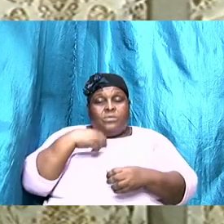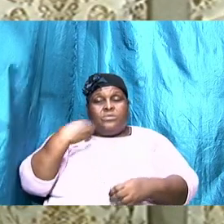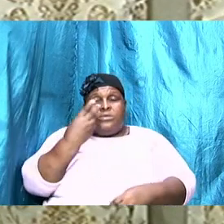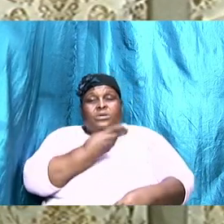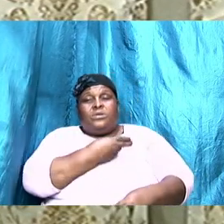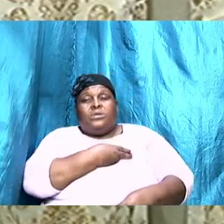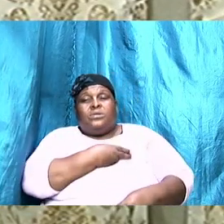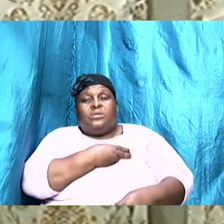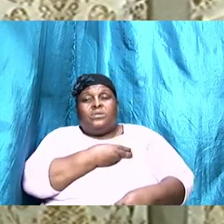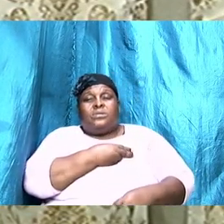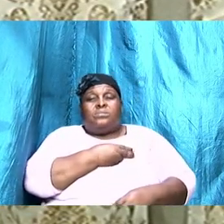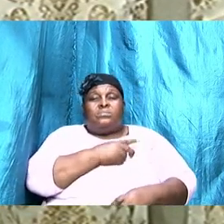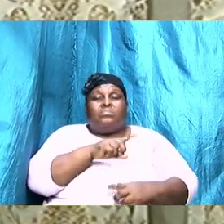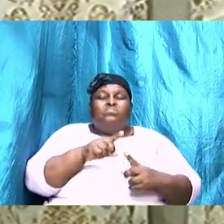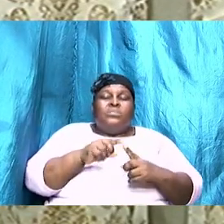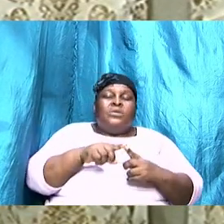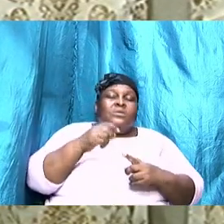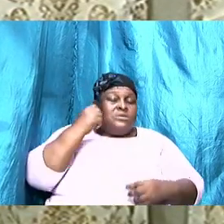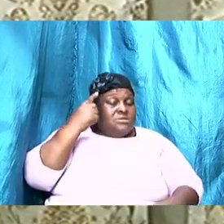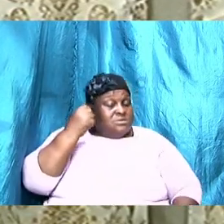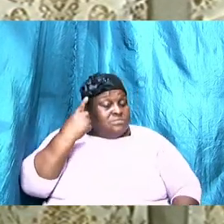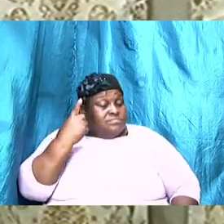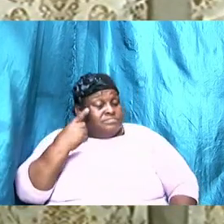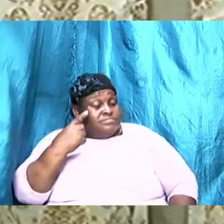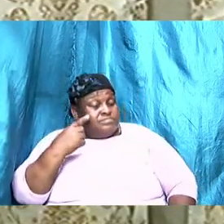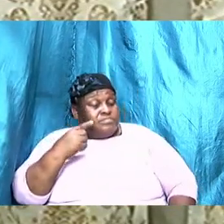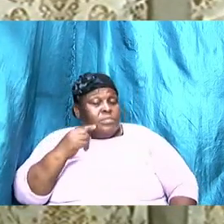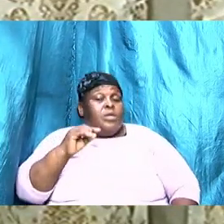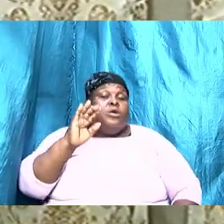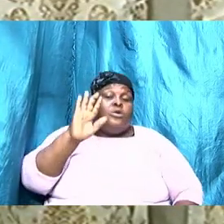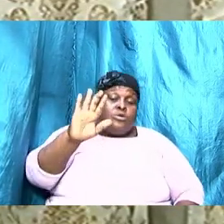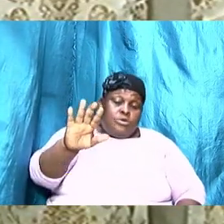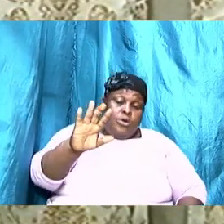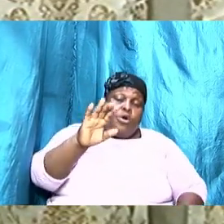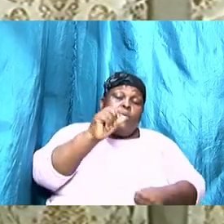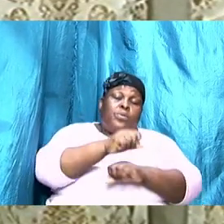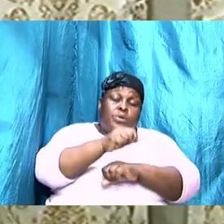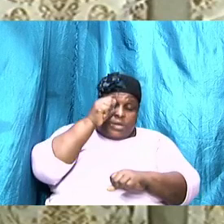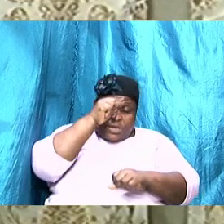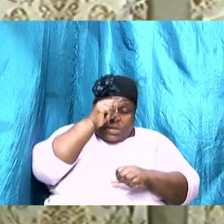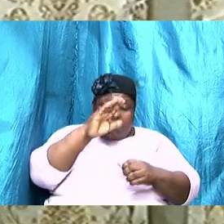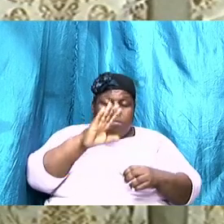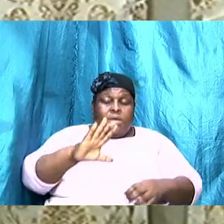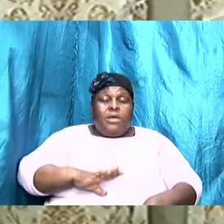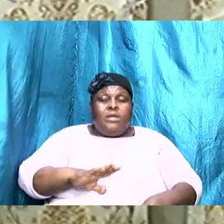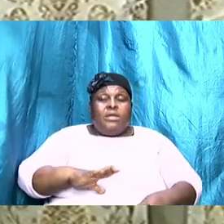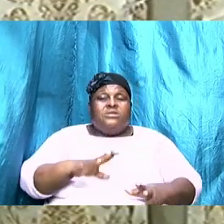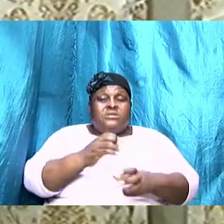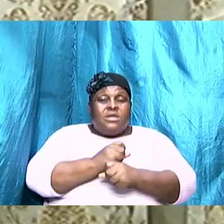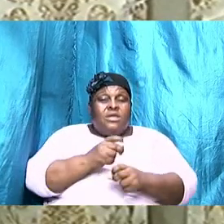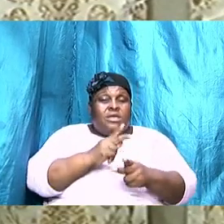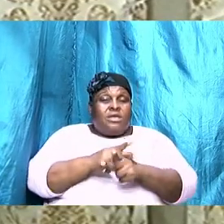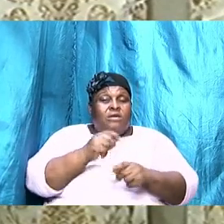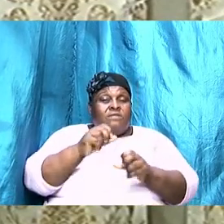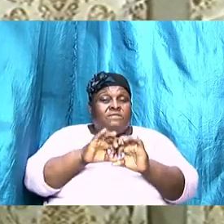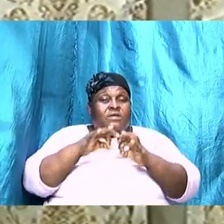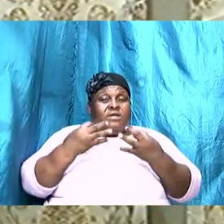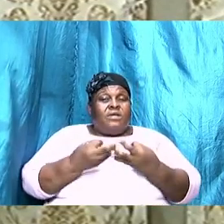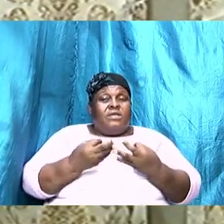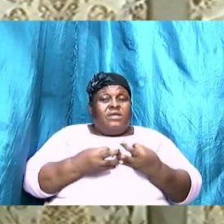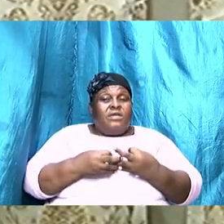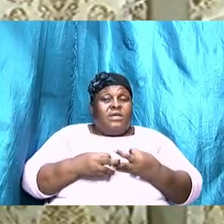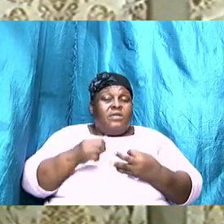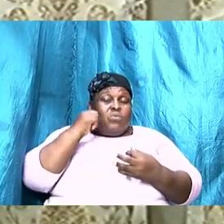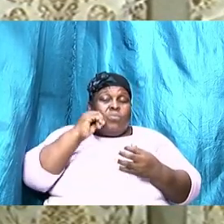and when we understand so you are working man and you are taking care of the family and your wife whether